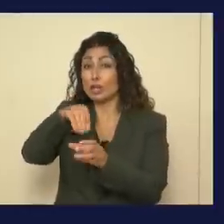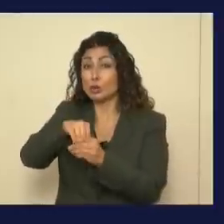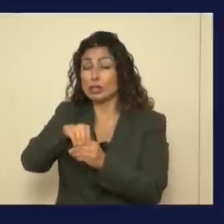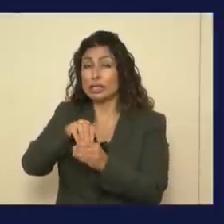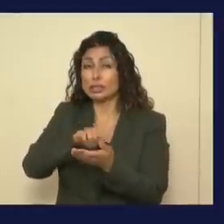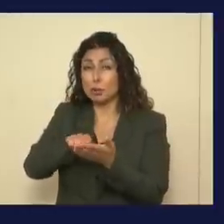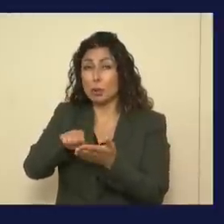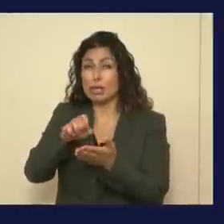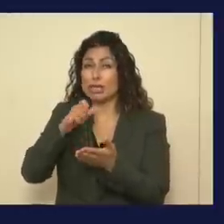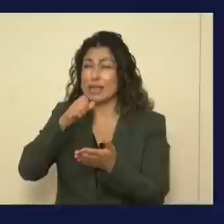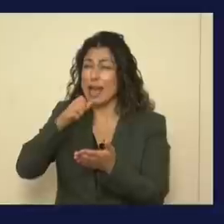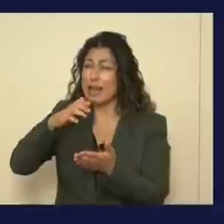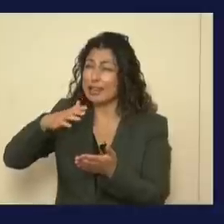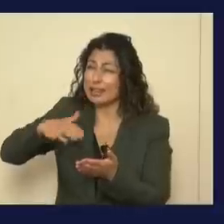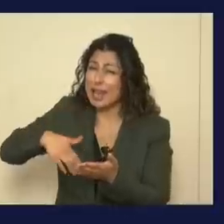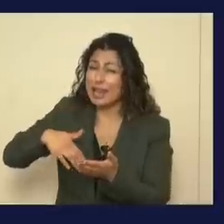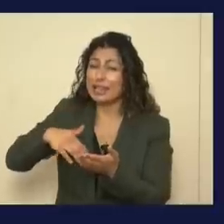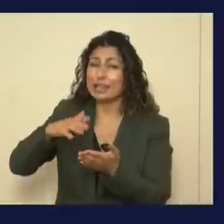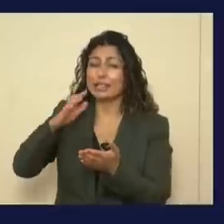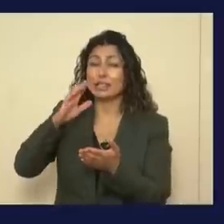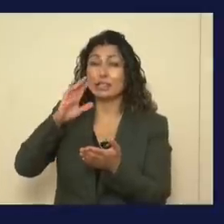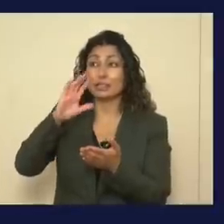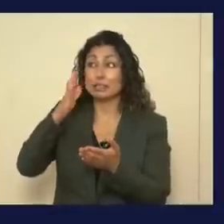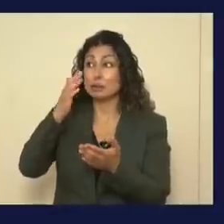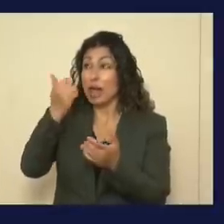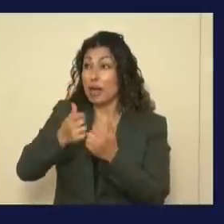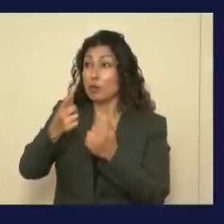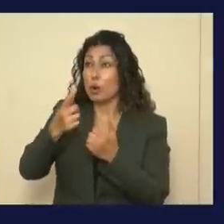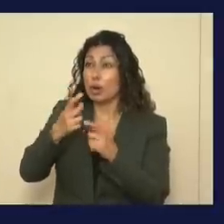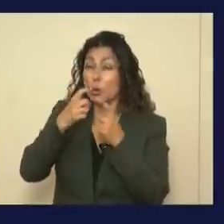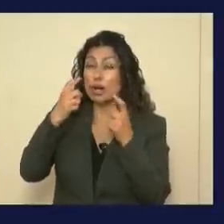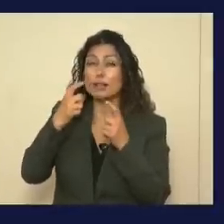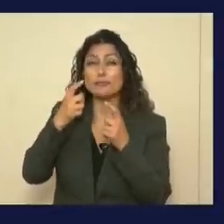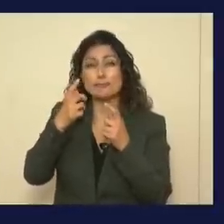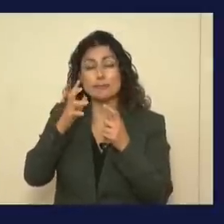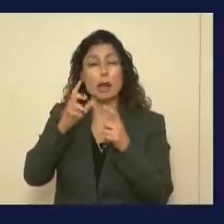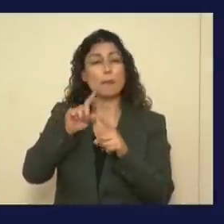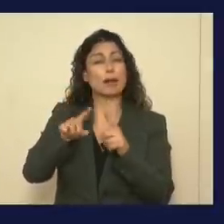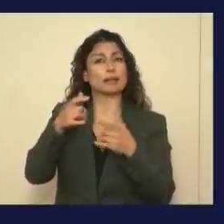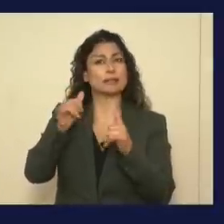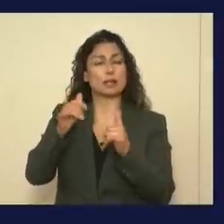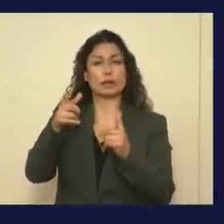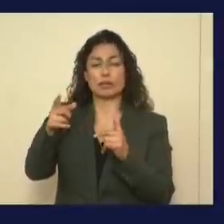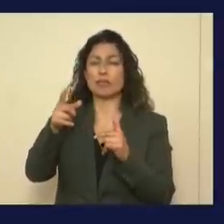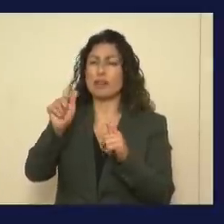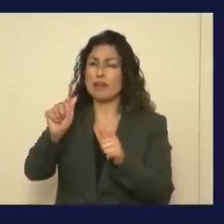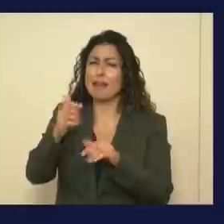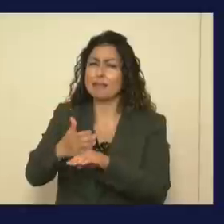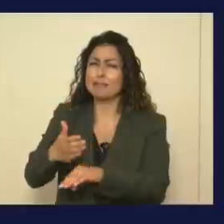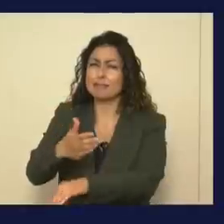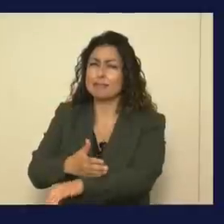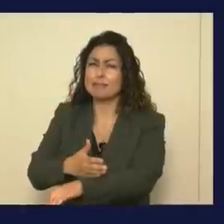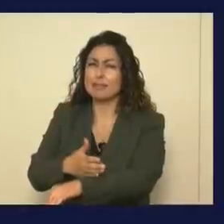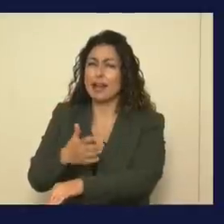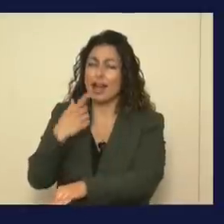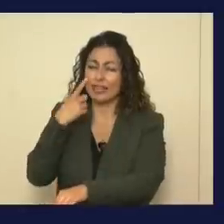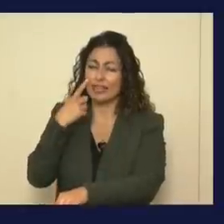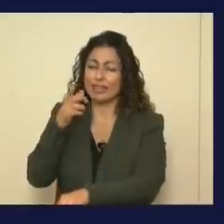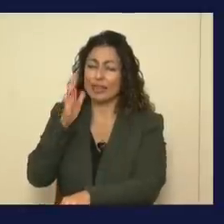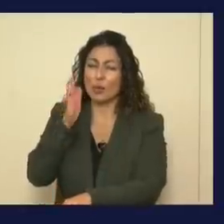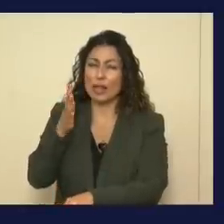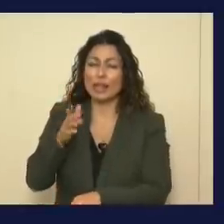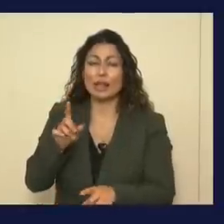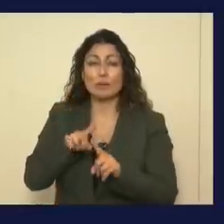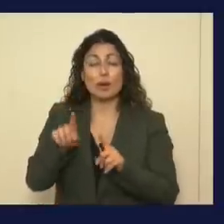were quite there, where it was universal mask wearing, so it's a shout-out that they can do better, and I know they will. But I